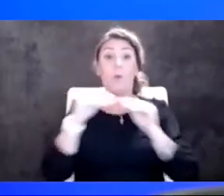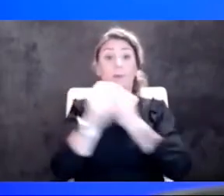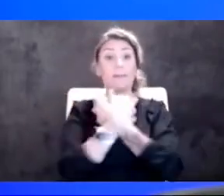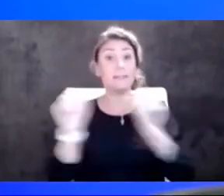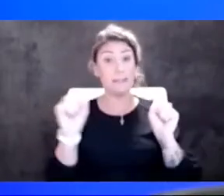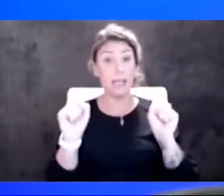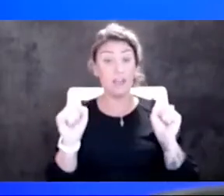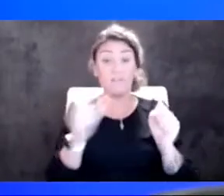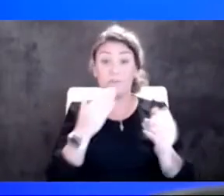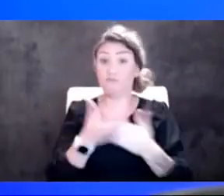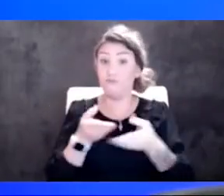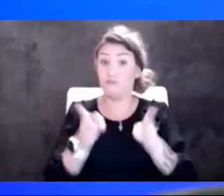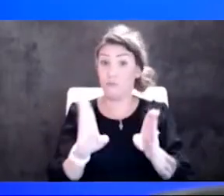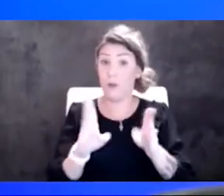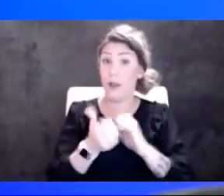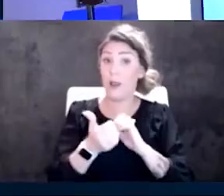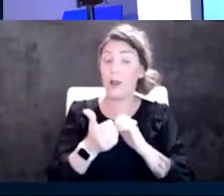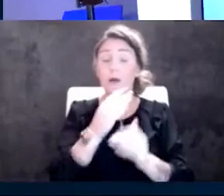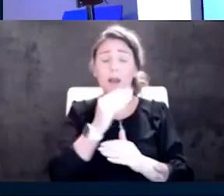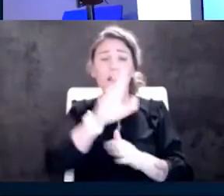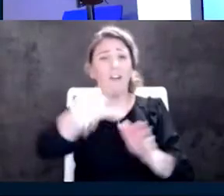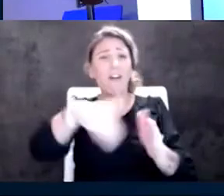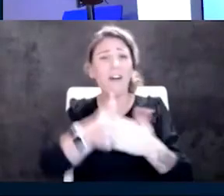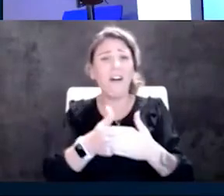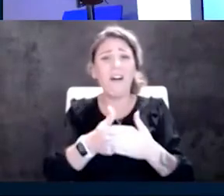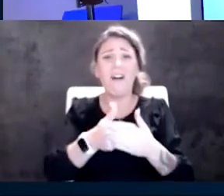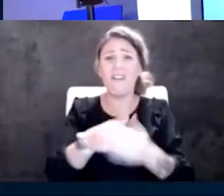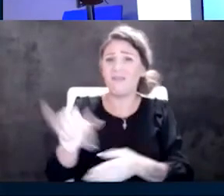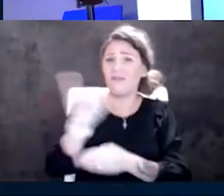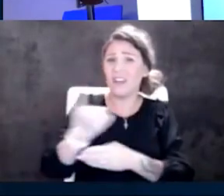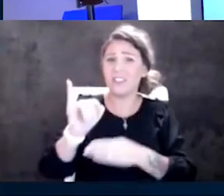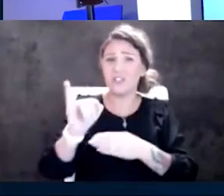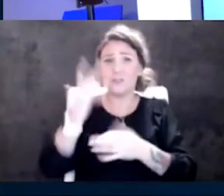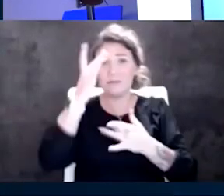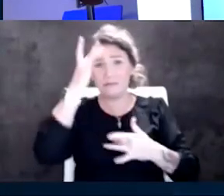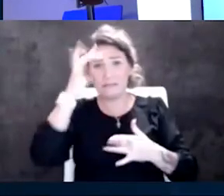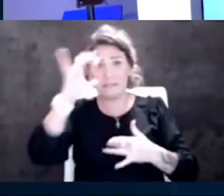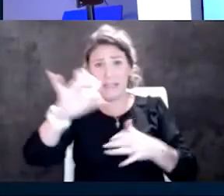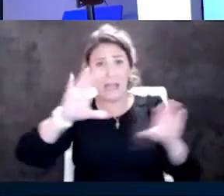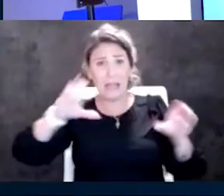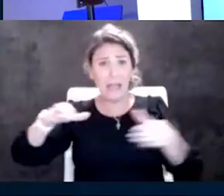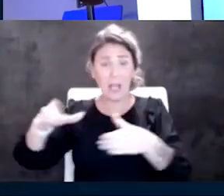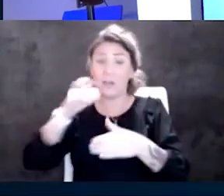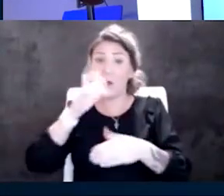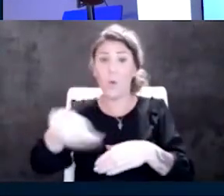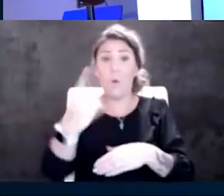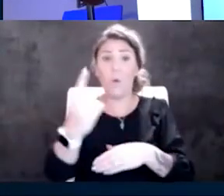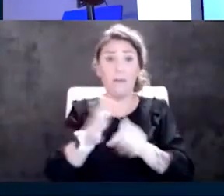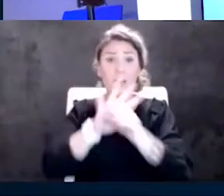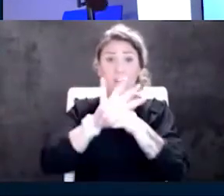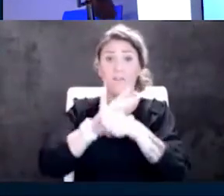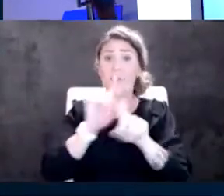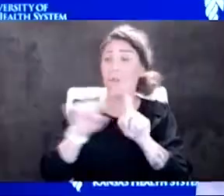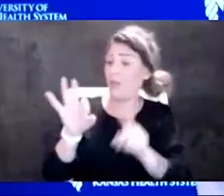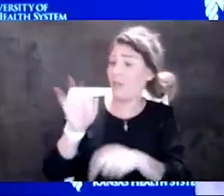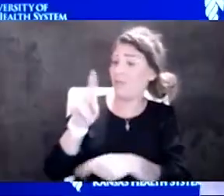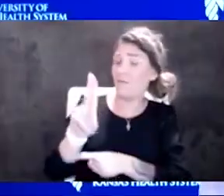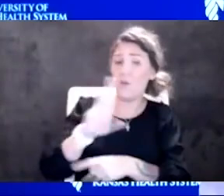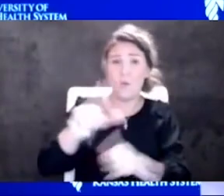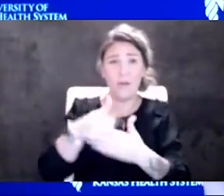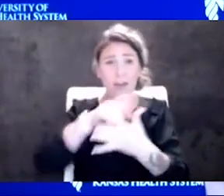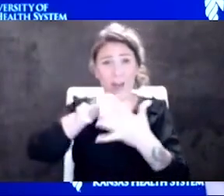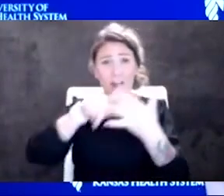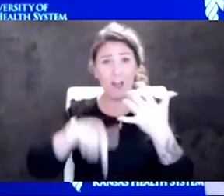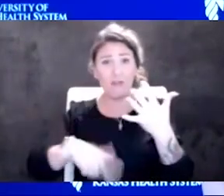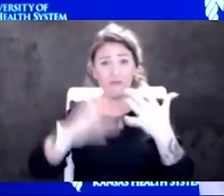Hawkeye, all infectious diseases fall into this category, right? It's not just the COVID, but we can also help influenza and all those other things. Yeah. know, I